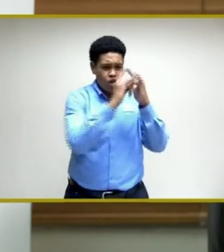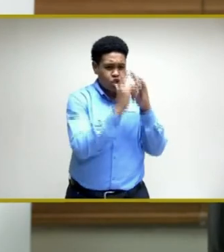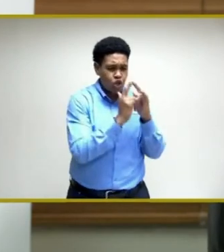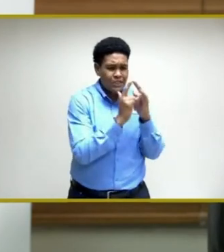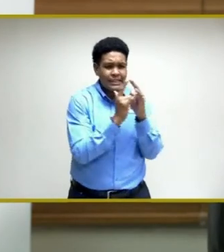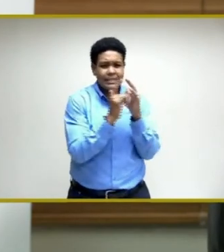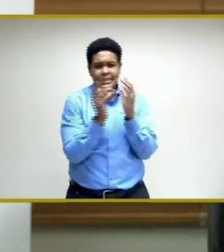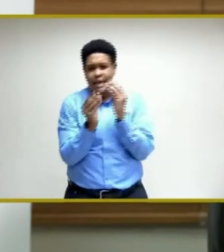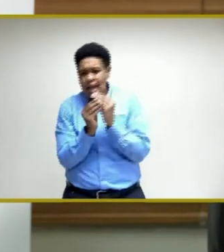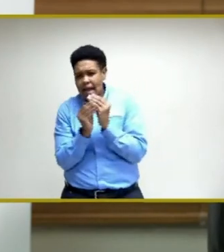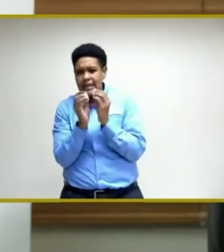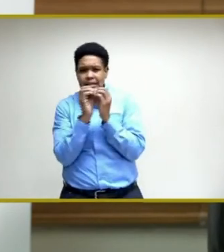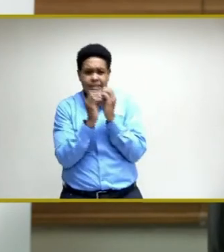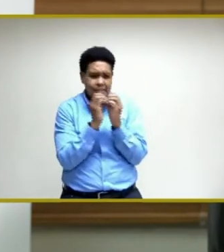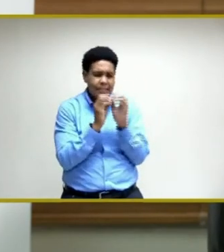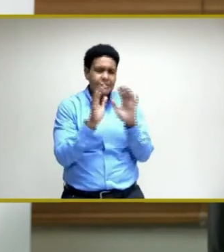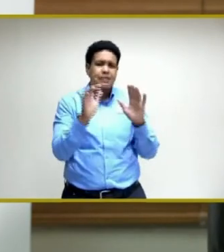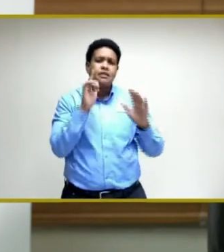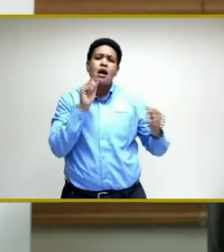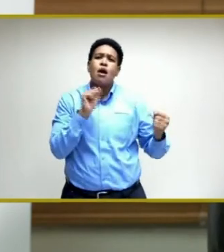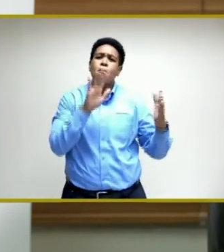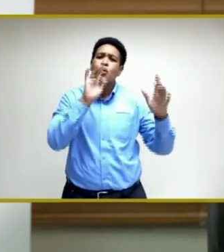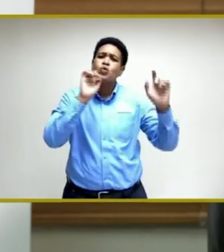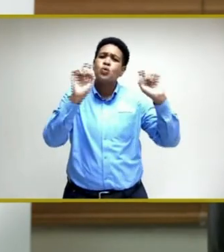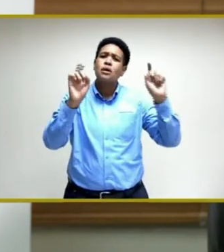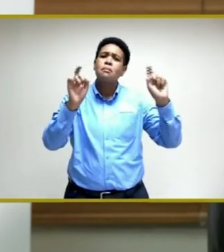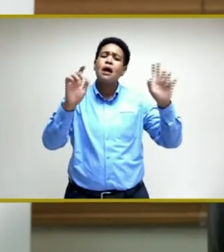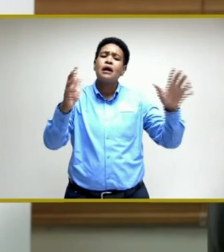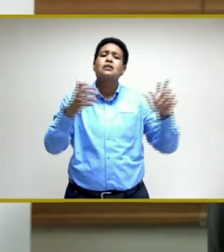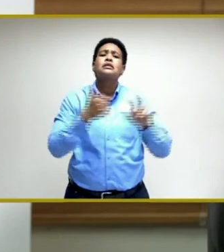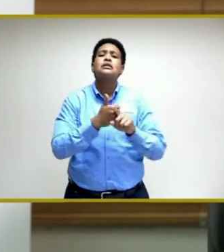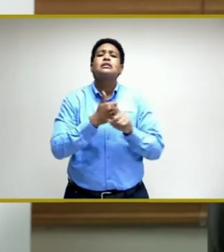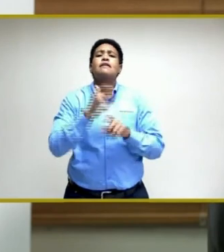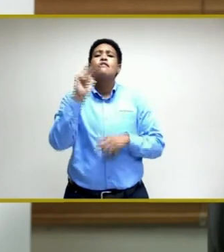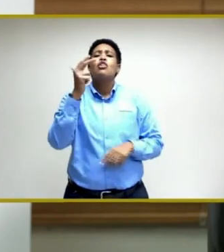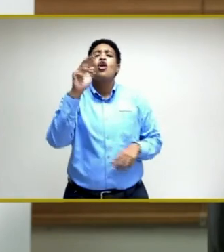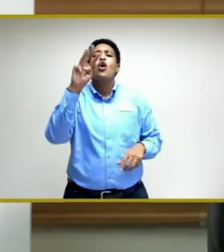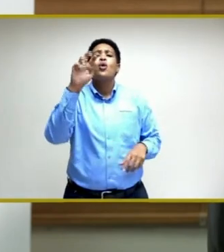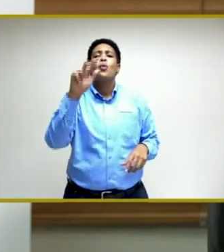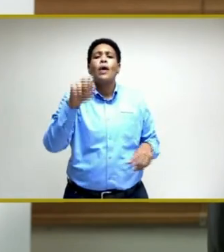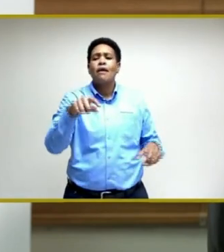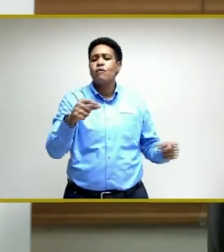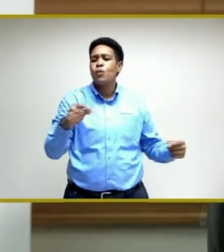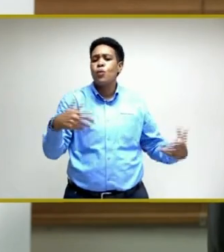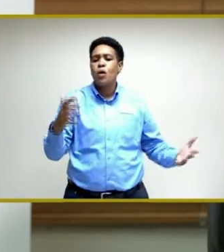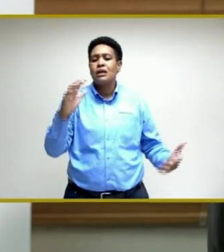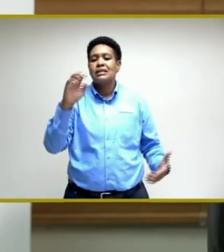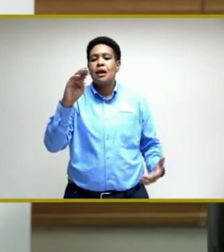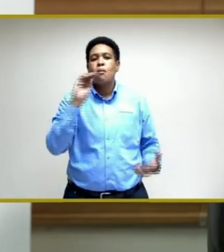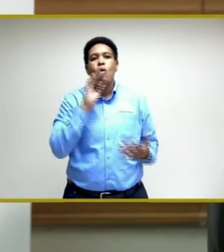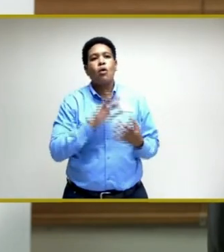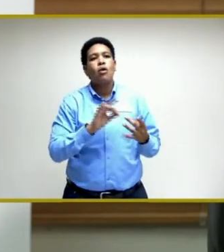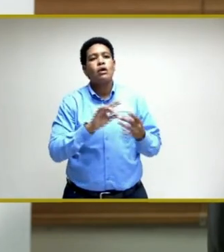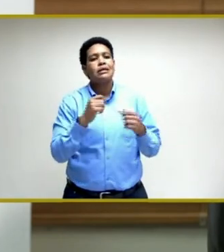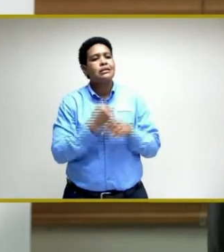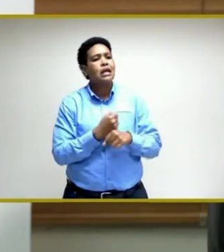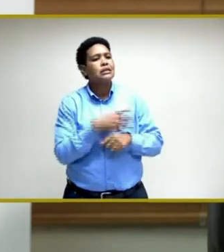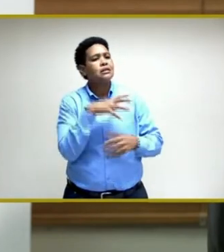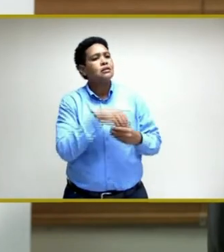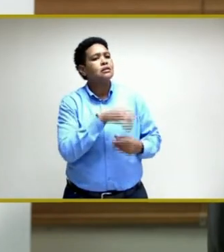if you will, the approach to dealing with the third wave. And the same was spoken to the statistics.